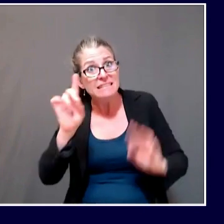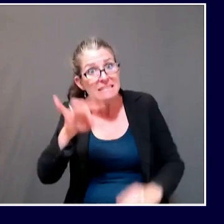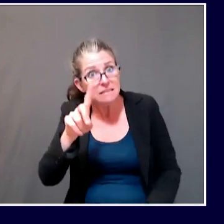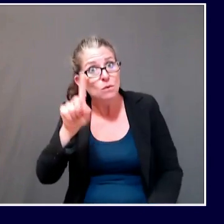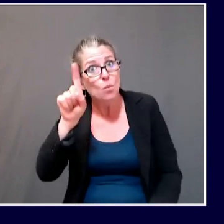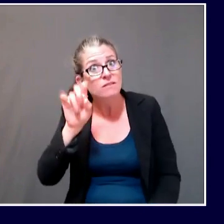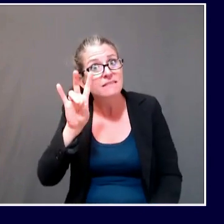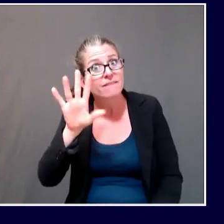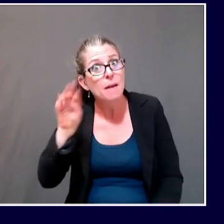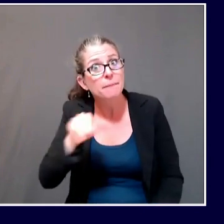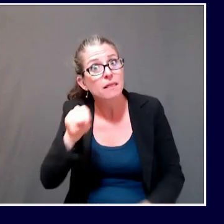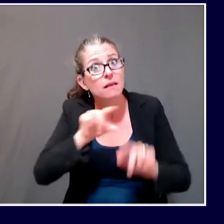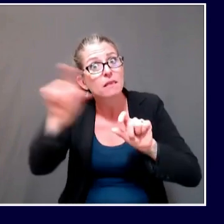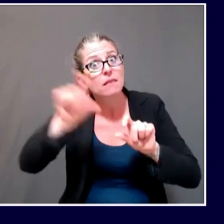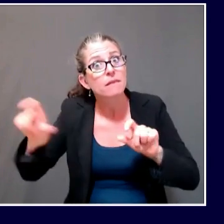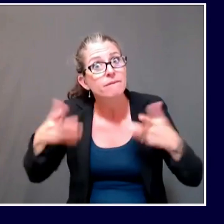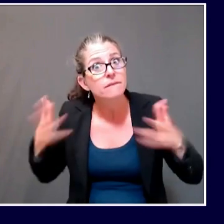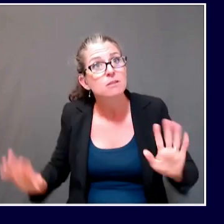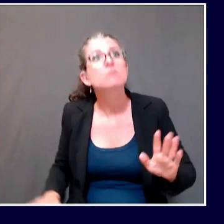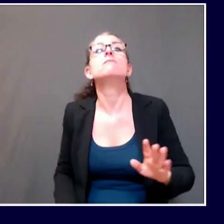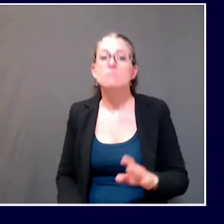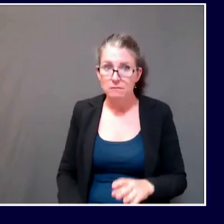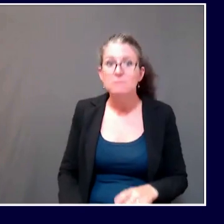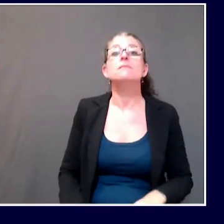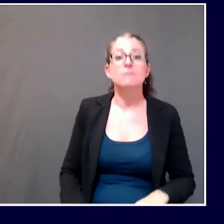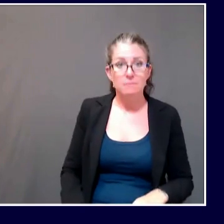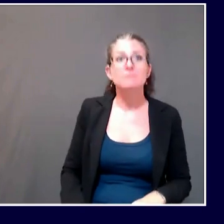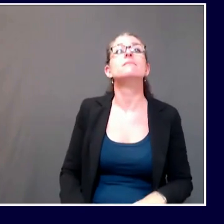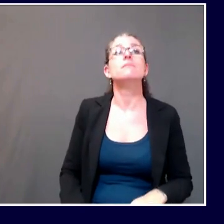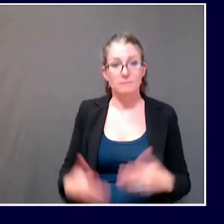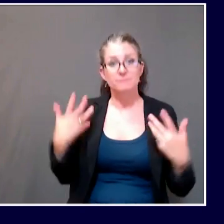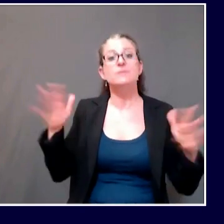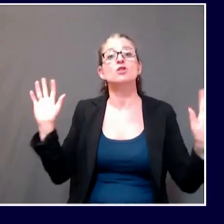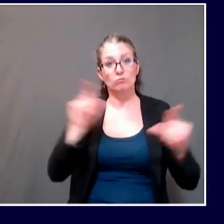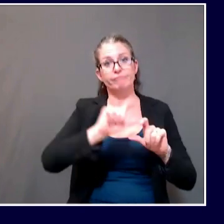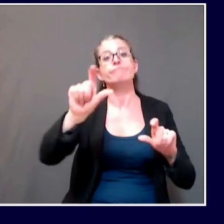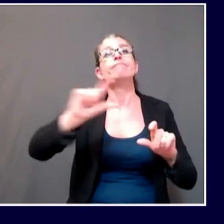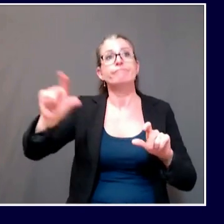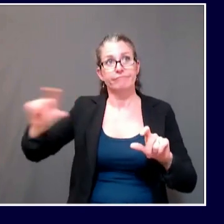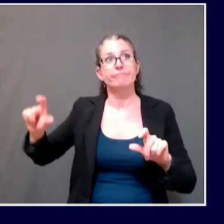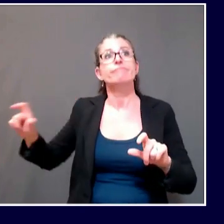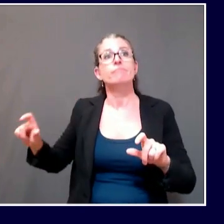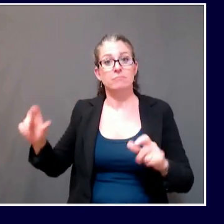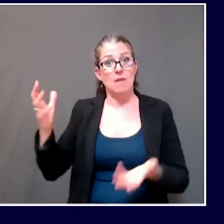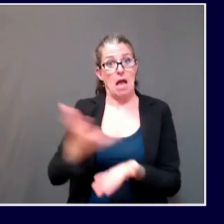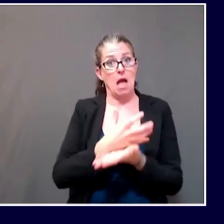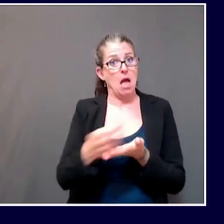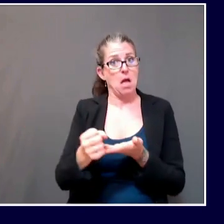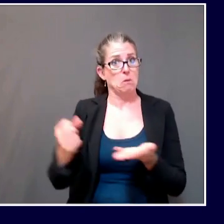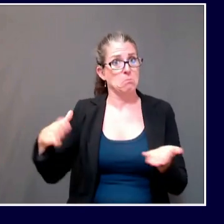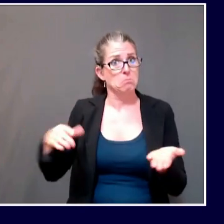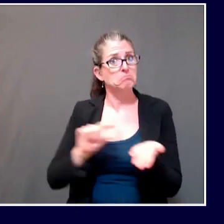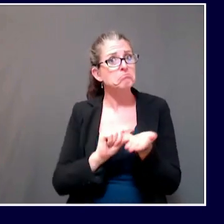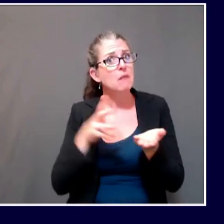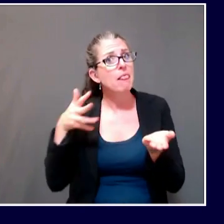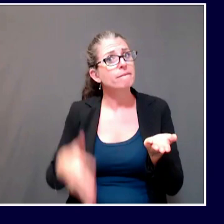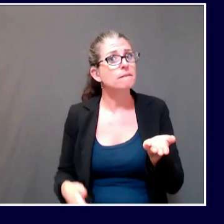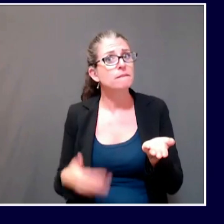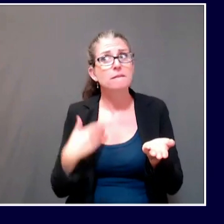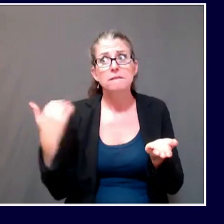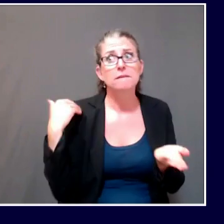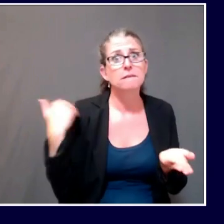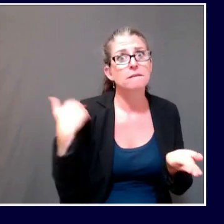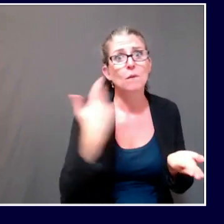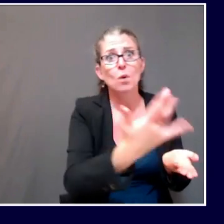We're expecting specific plans from school districts on how, you know, it's just not a blank check. It involves, it requires